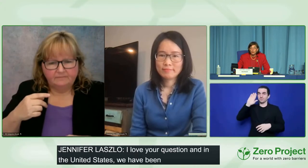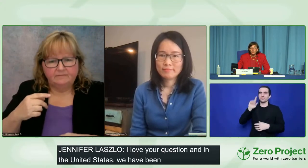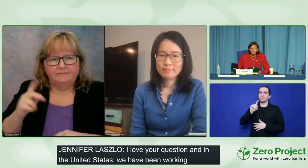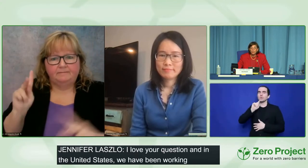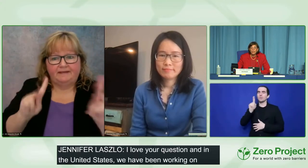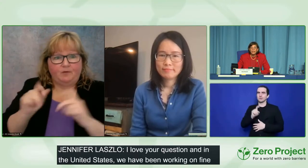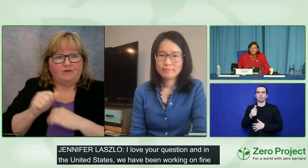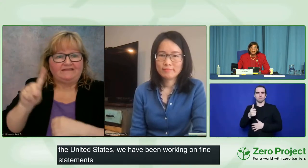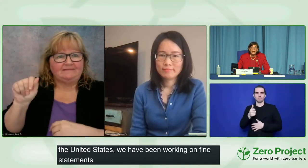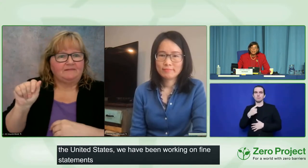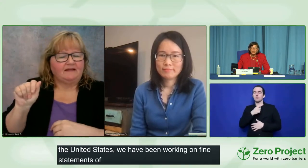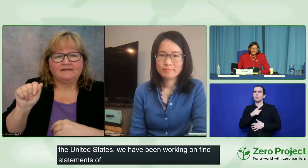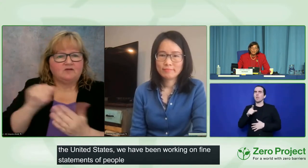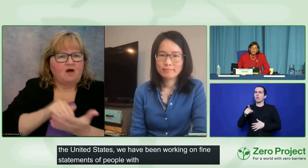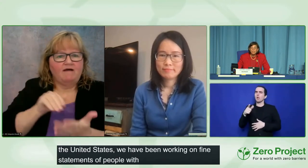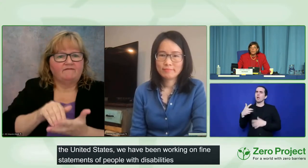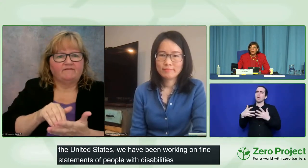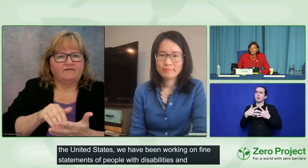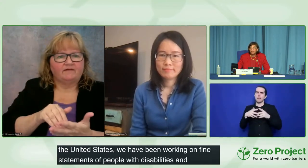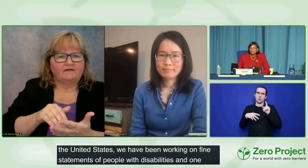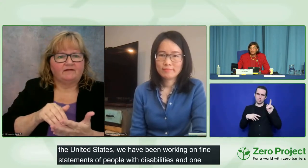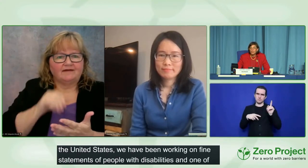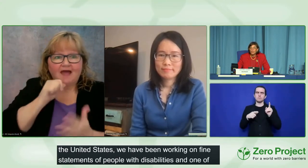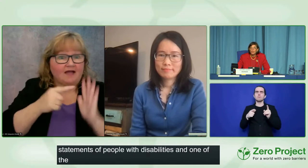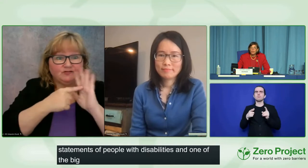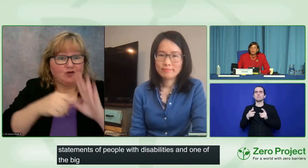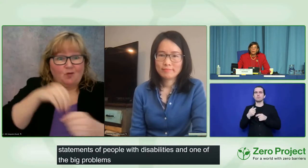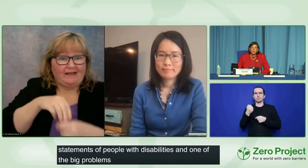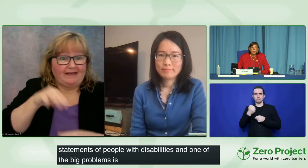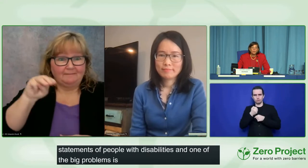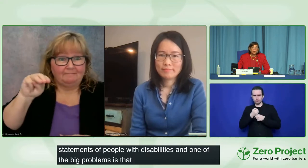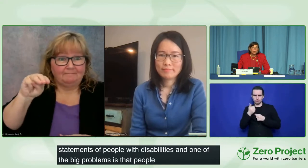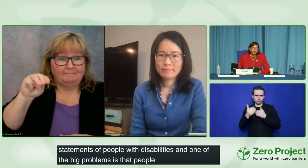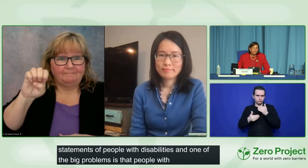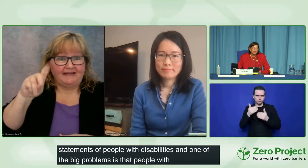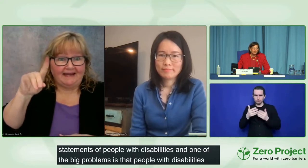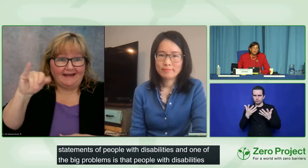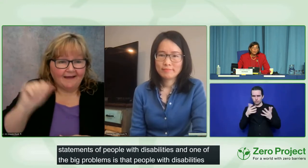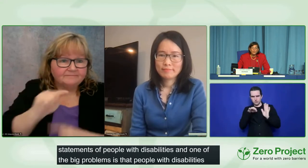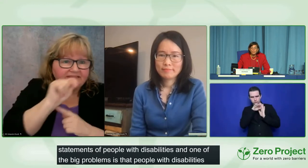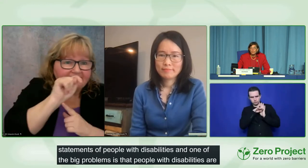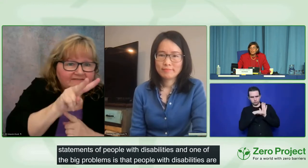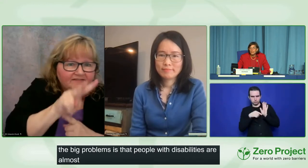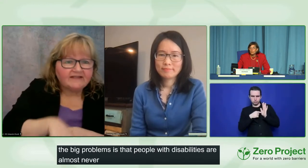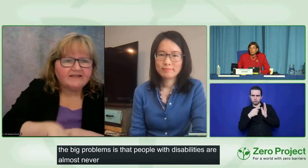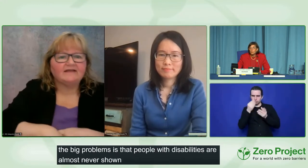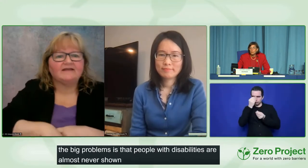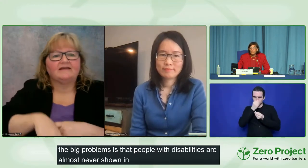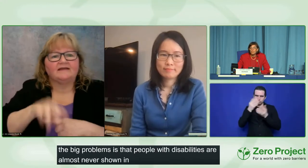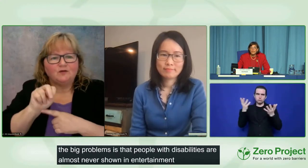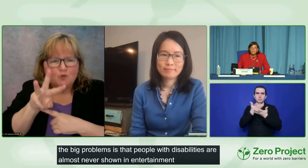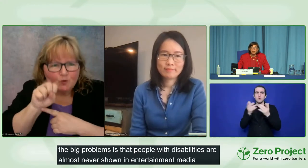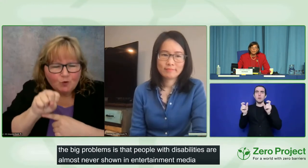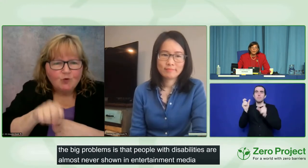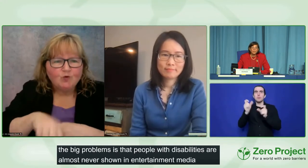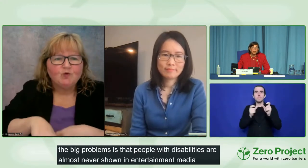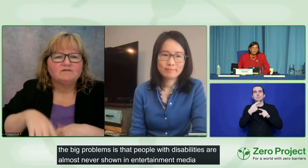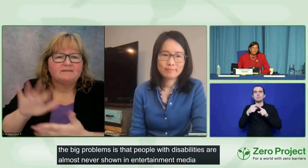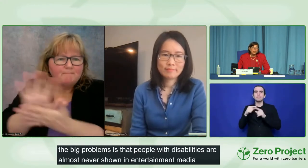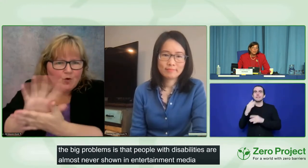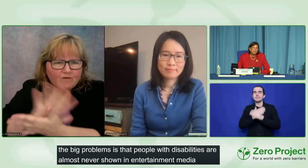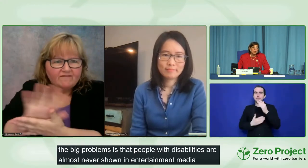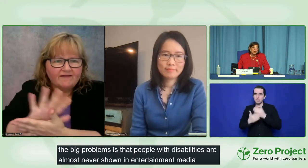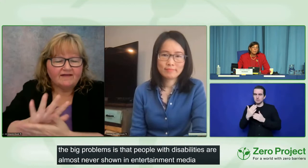never shown in entertainment media. That we're, you know, 20% or more of the adult